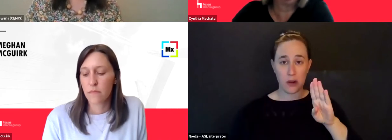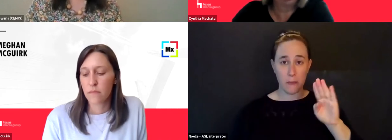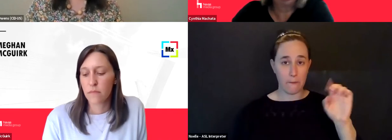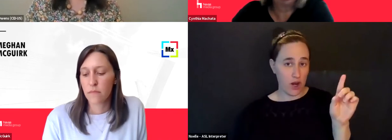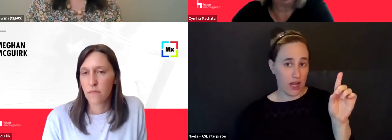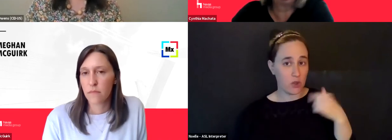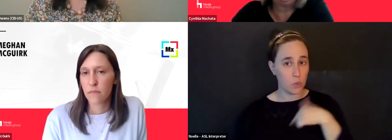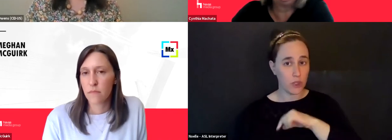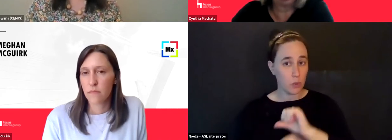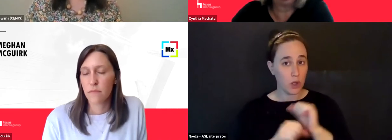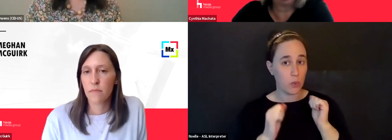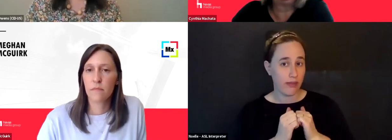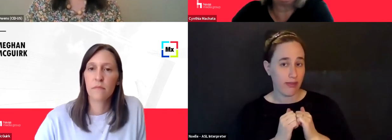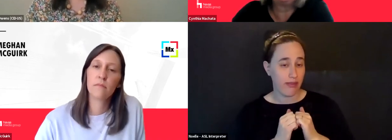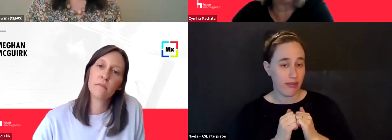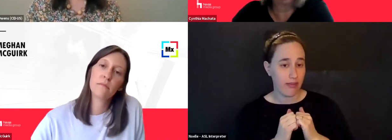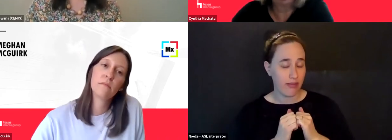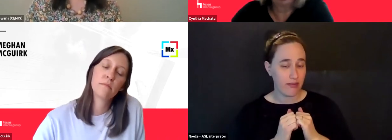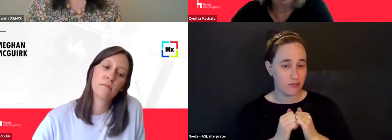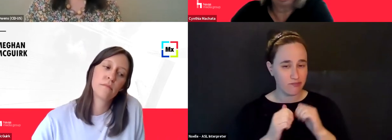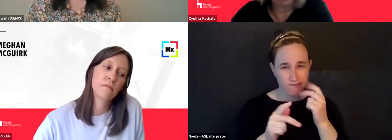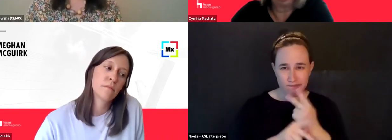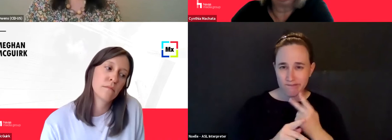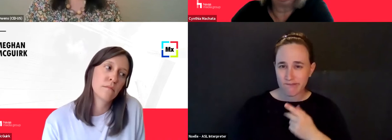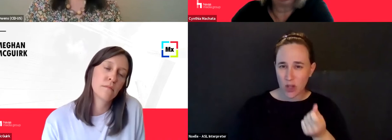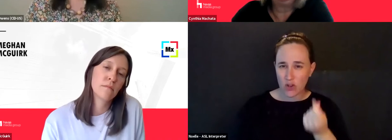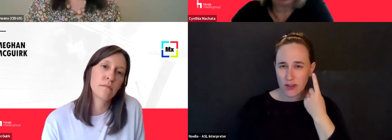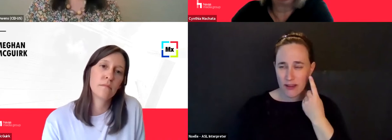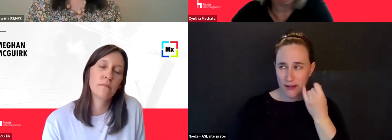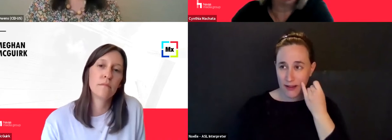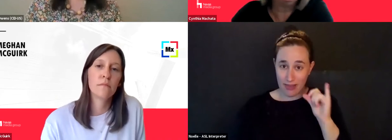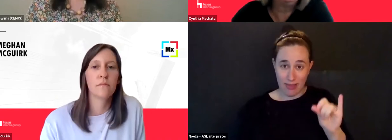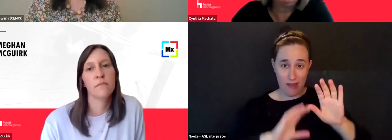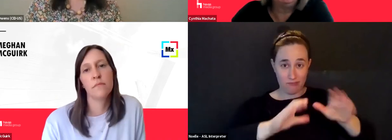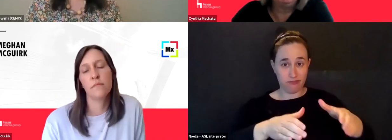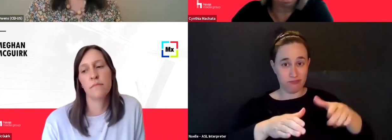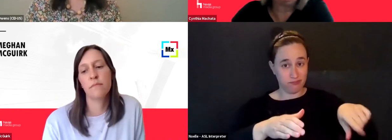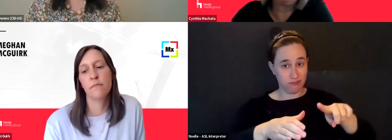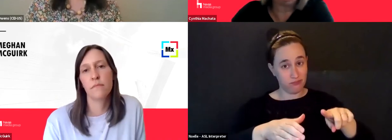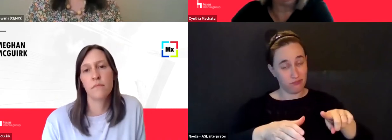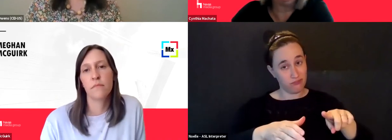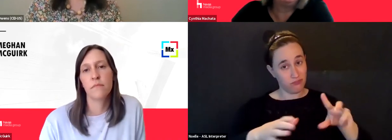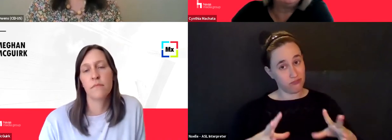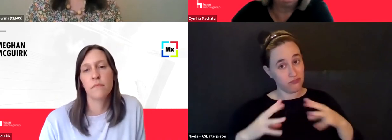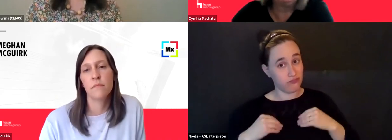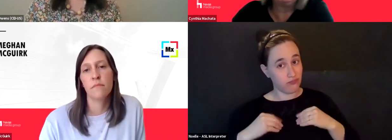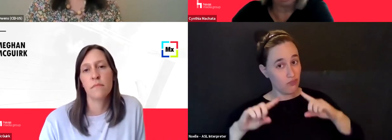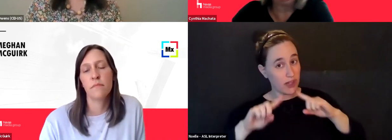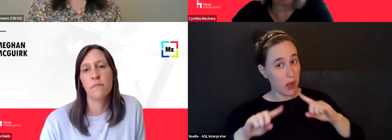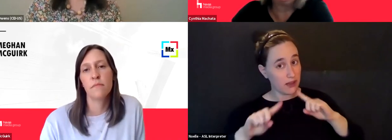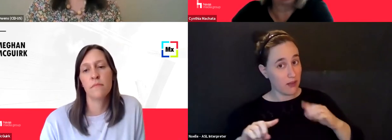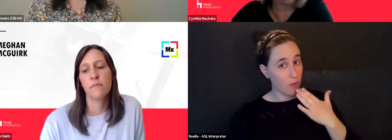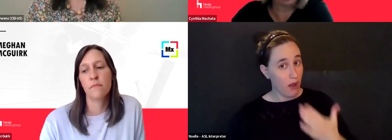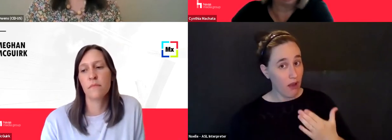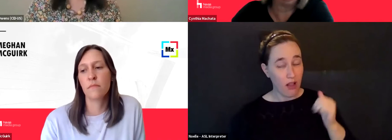work with to understand if, if that, um, group is responsive or responsive in certain ways or